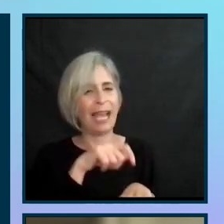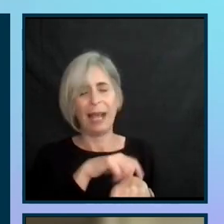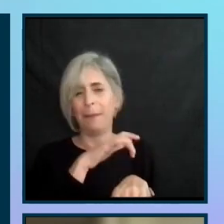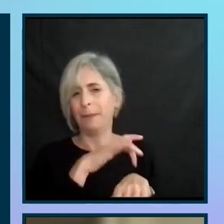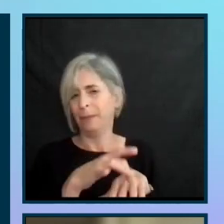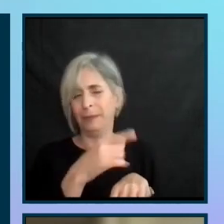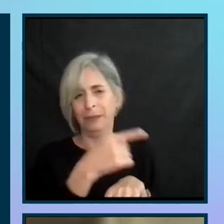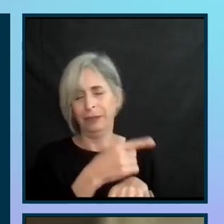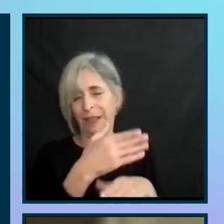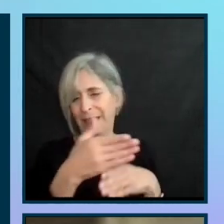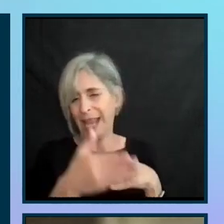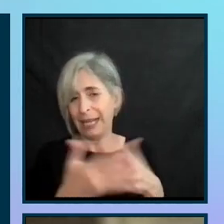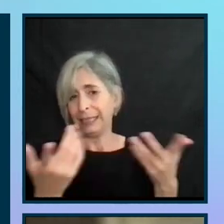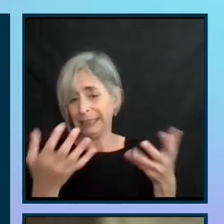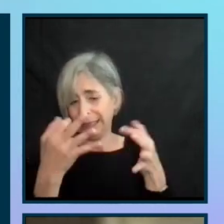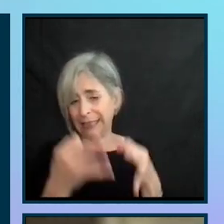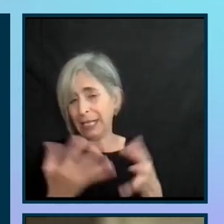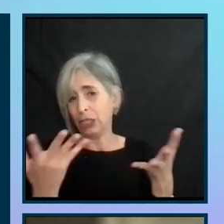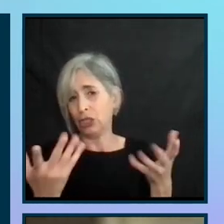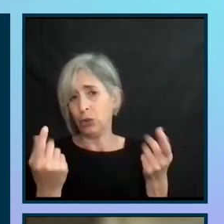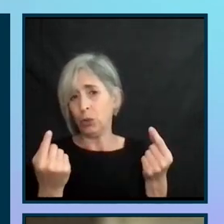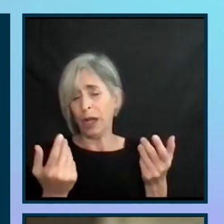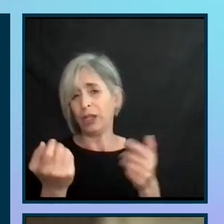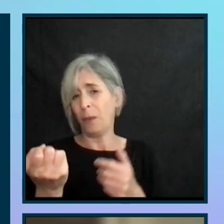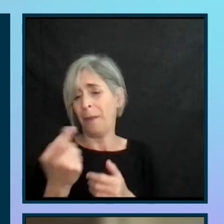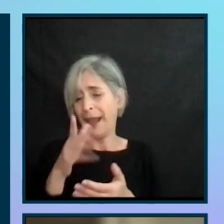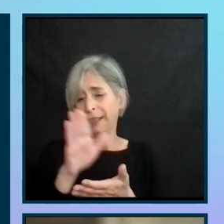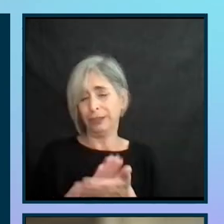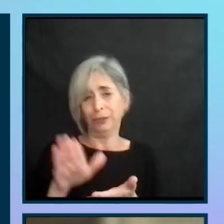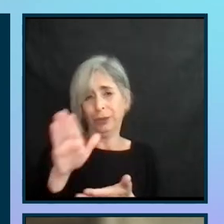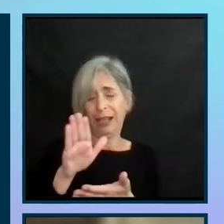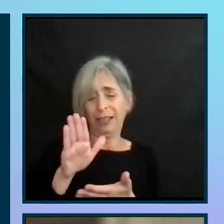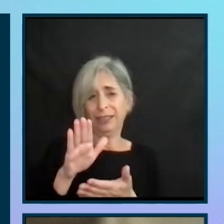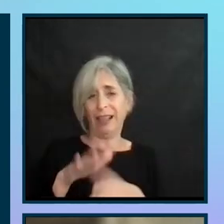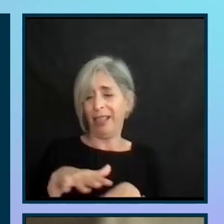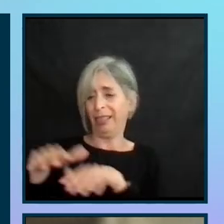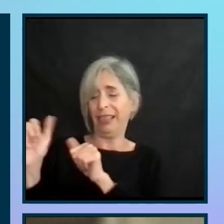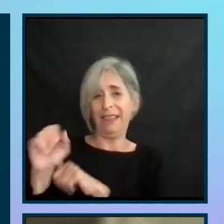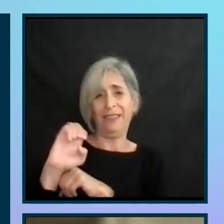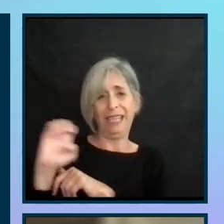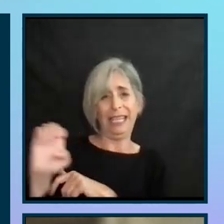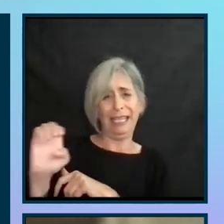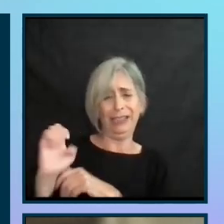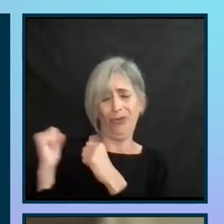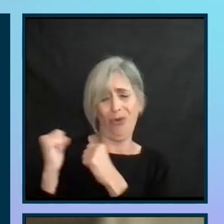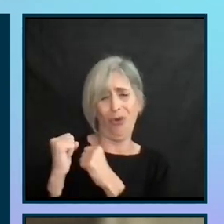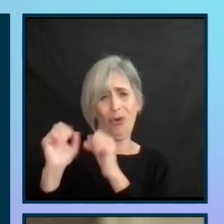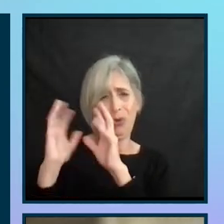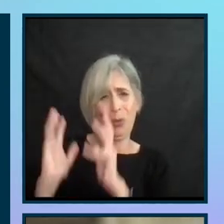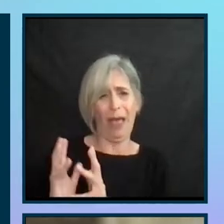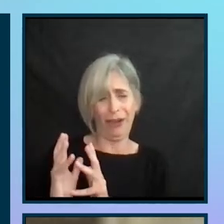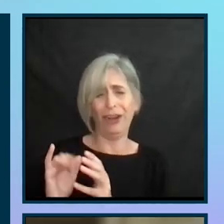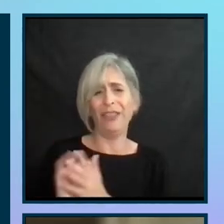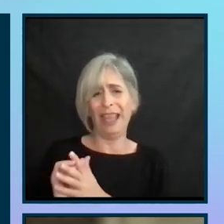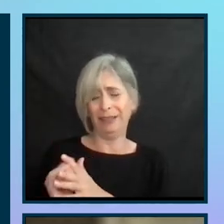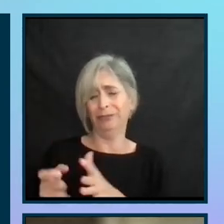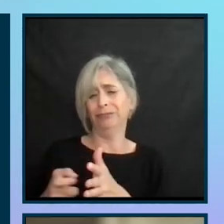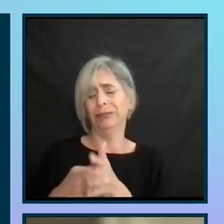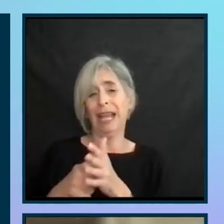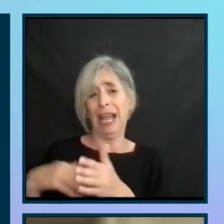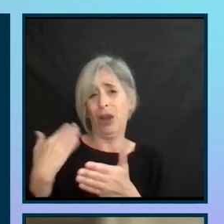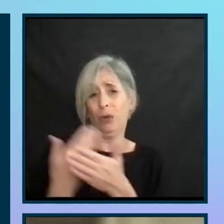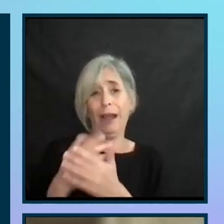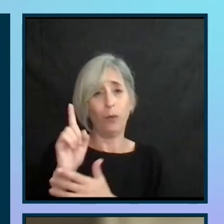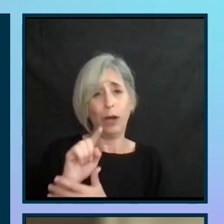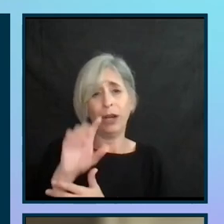end. So decided to go back to school, get out of the East Coast winter weather that seemed to get longer and longer and landed in San